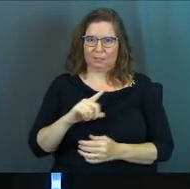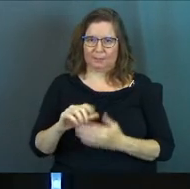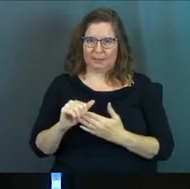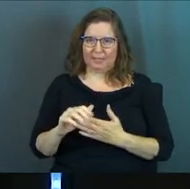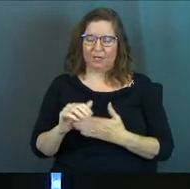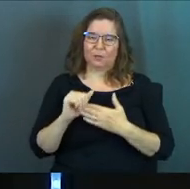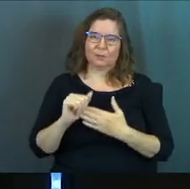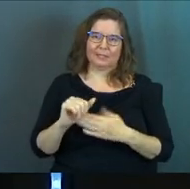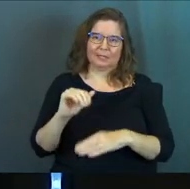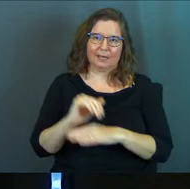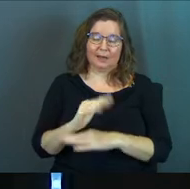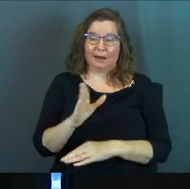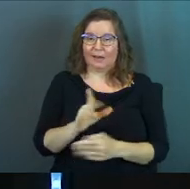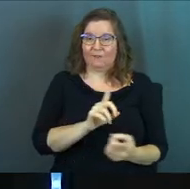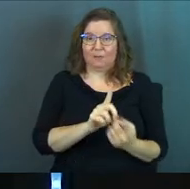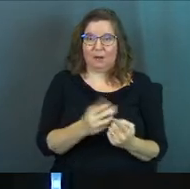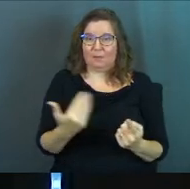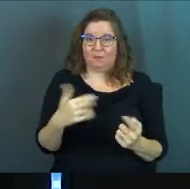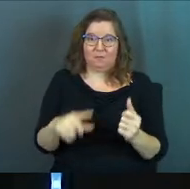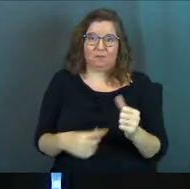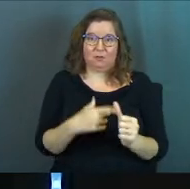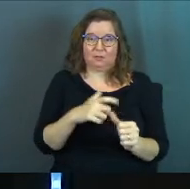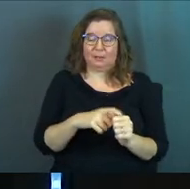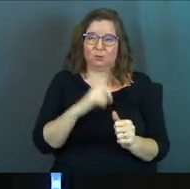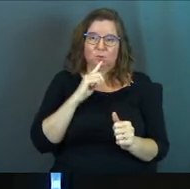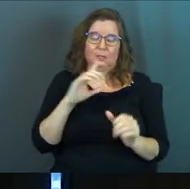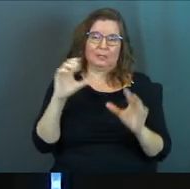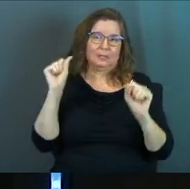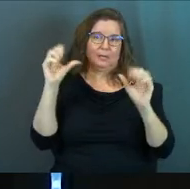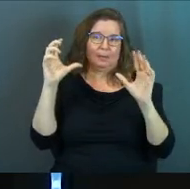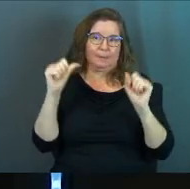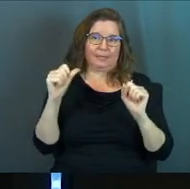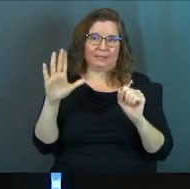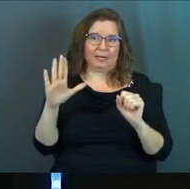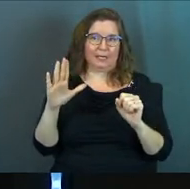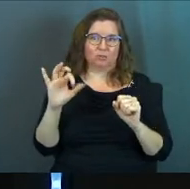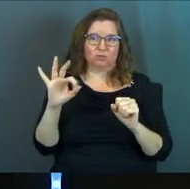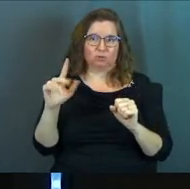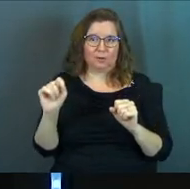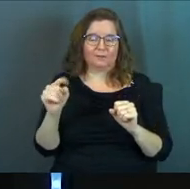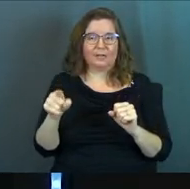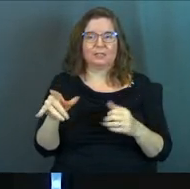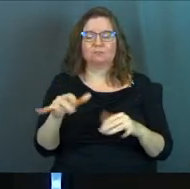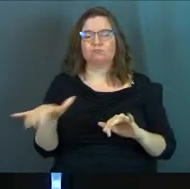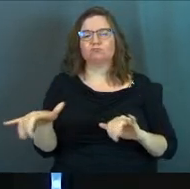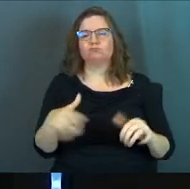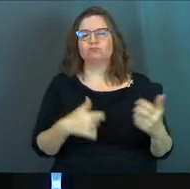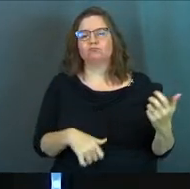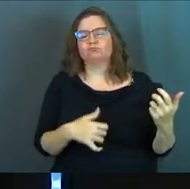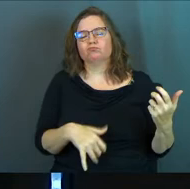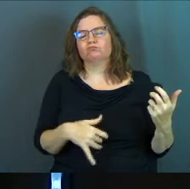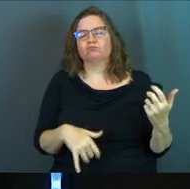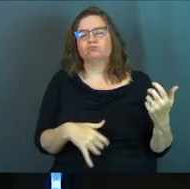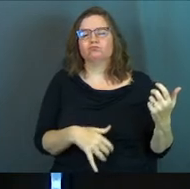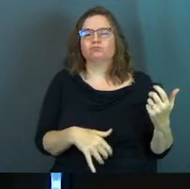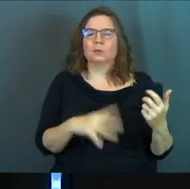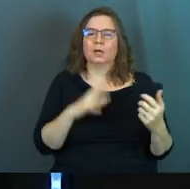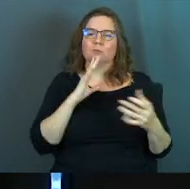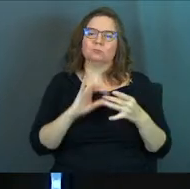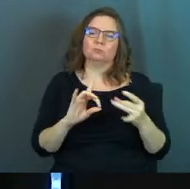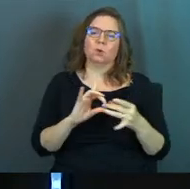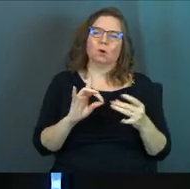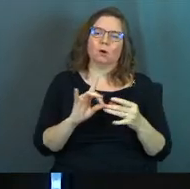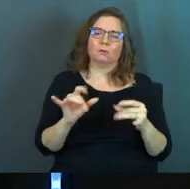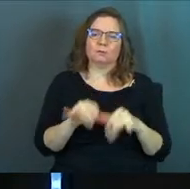was leading the night and I'd never met him before and he was just really amazing at his craft and he's up there playing guitar and just kind of